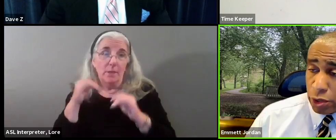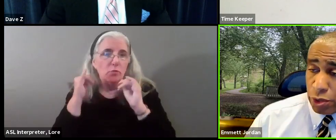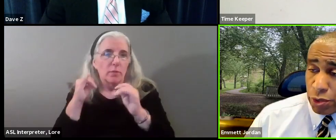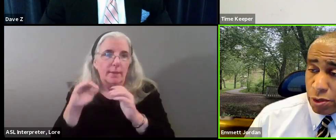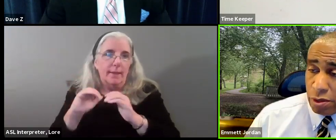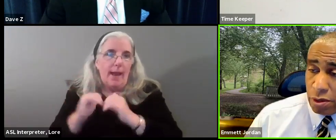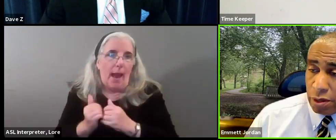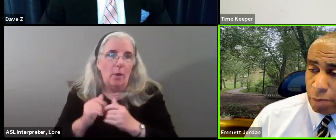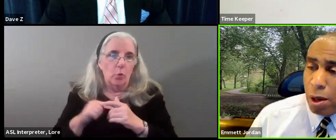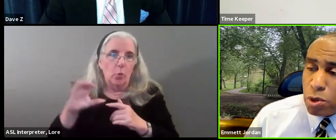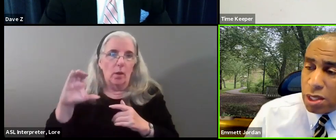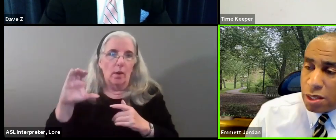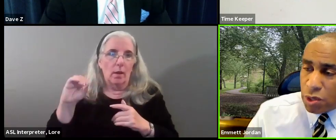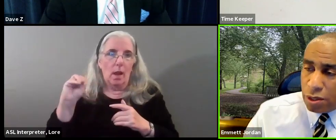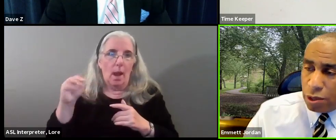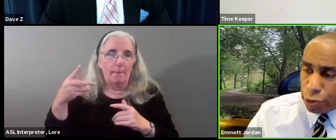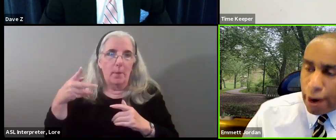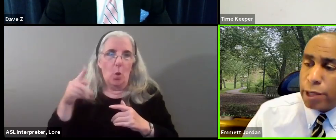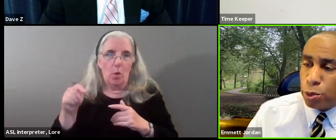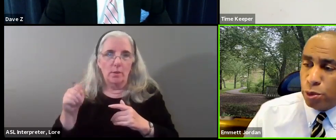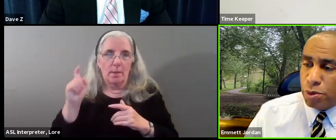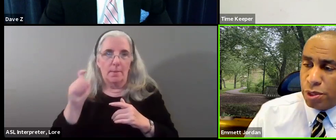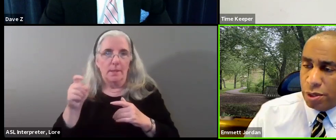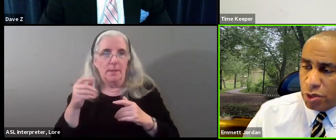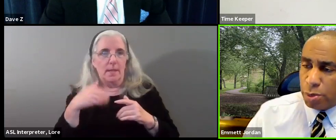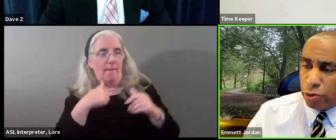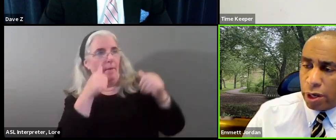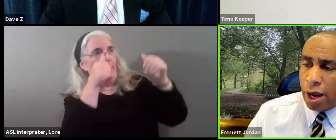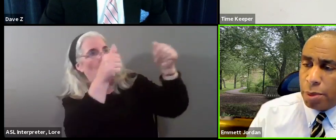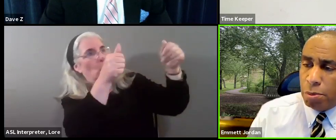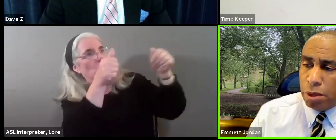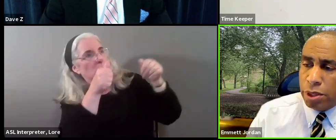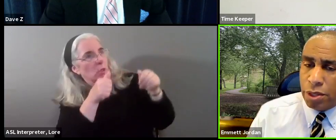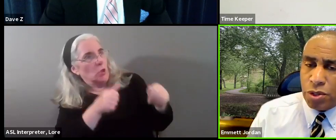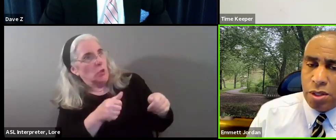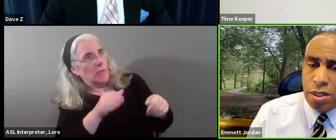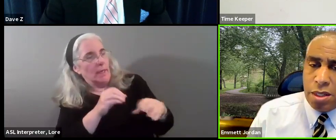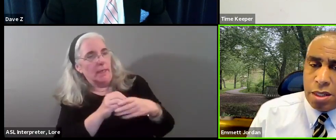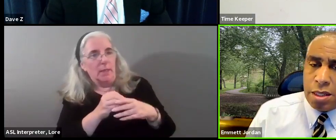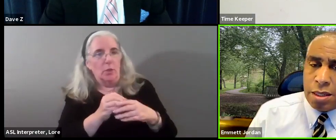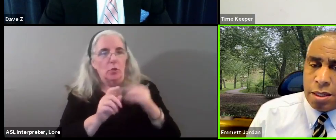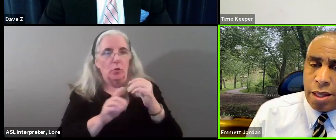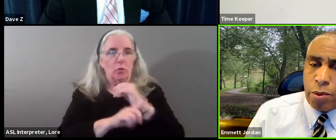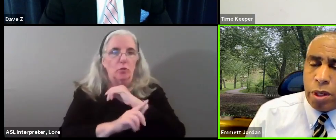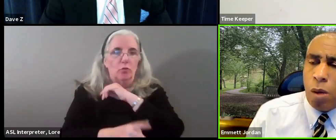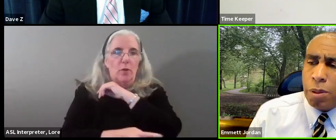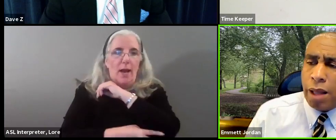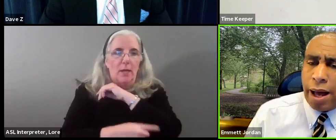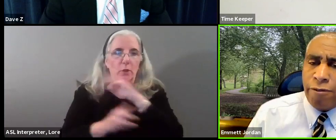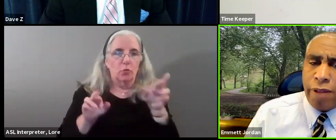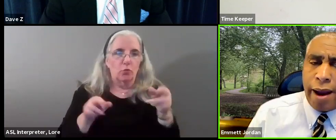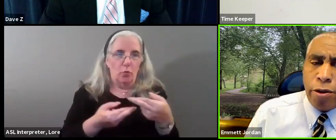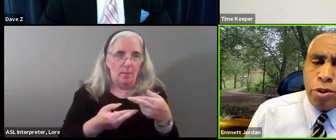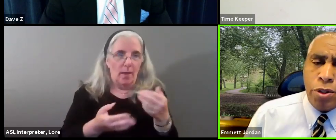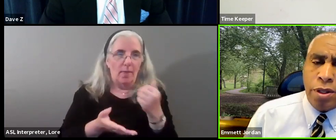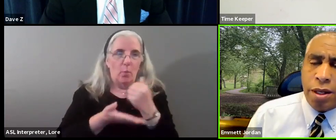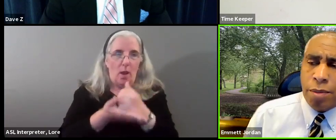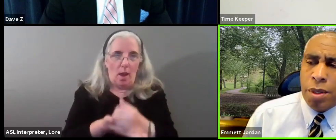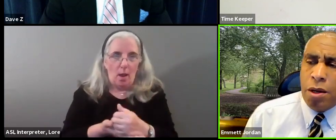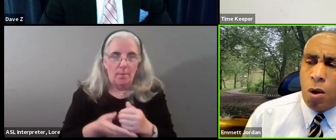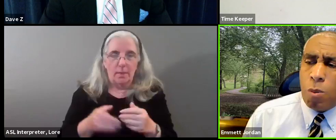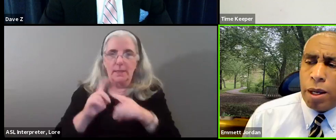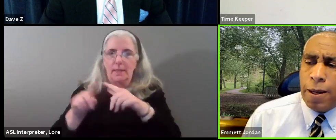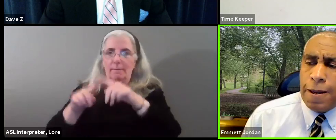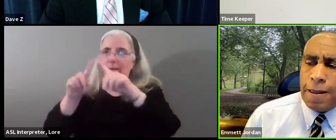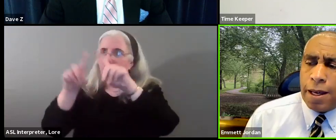better instructions like postings in trash rooms and in some of our common buildings. That would help a lot. Flyers, and